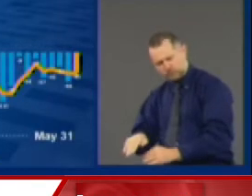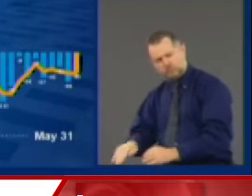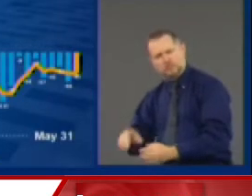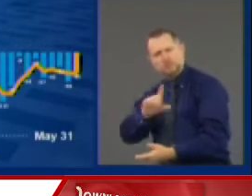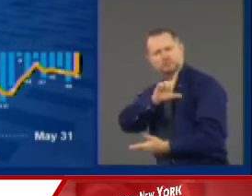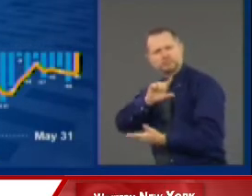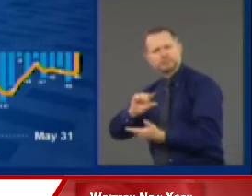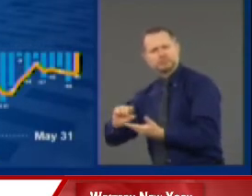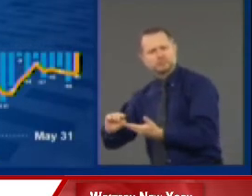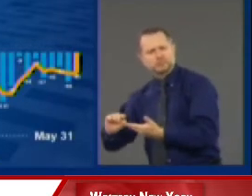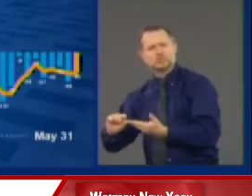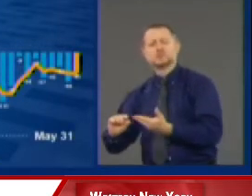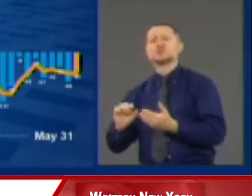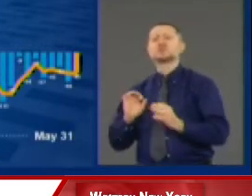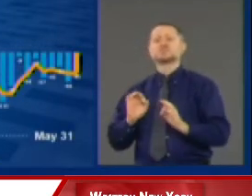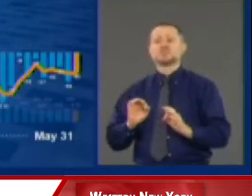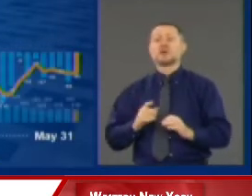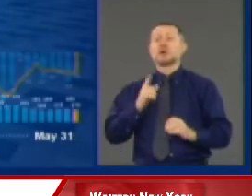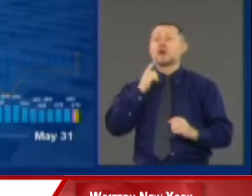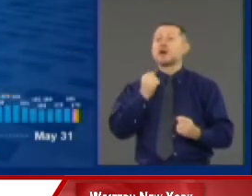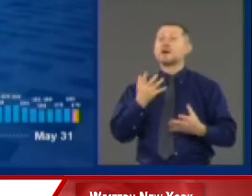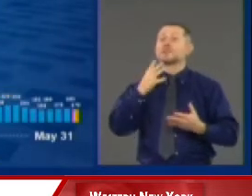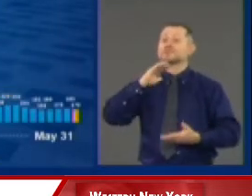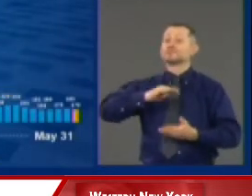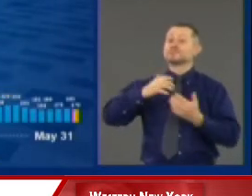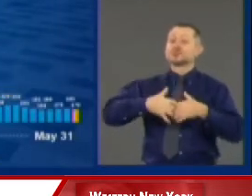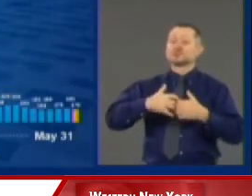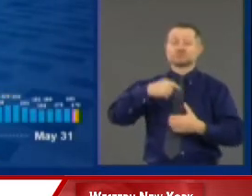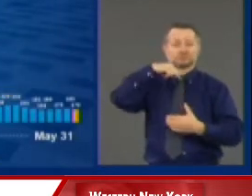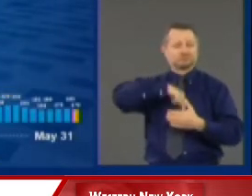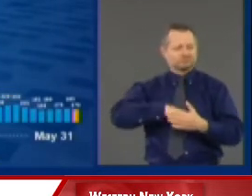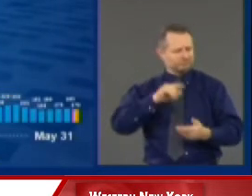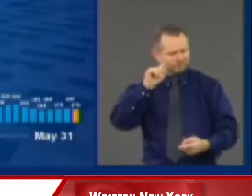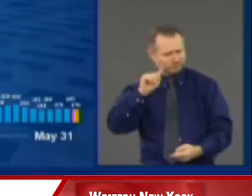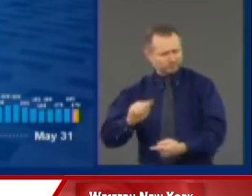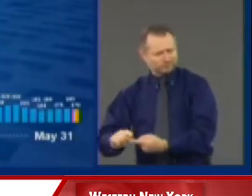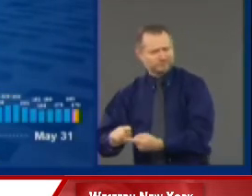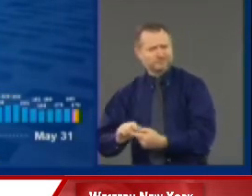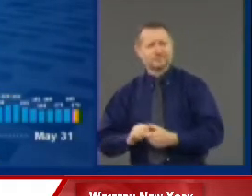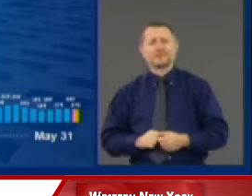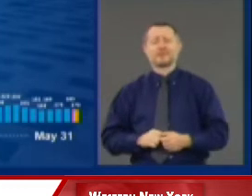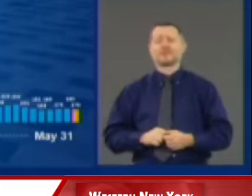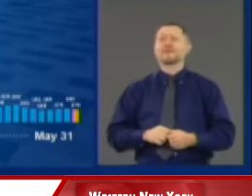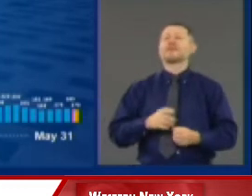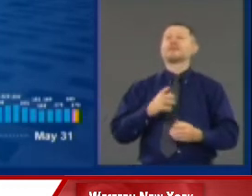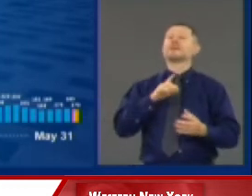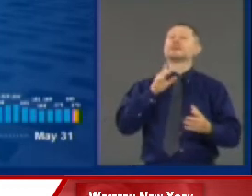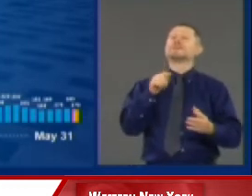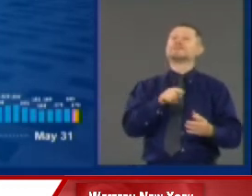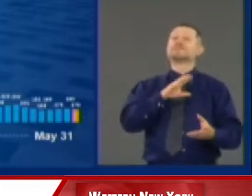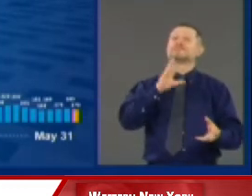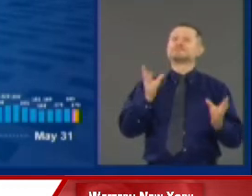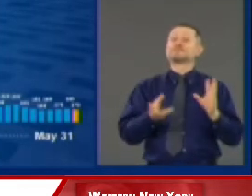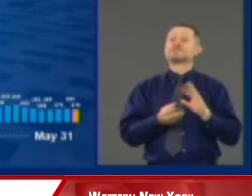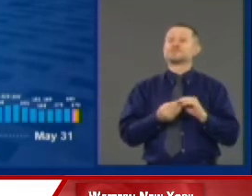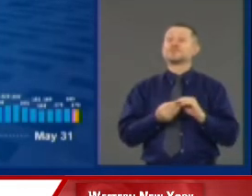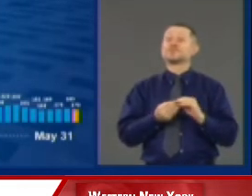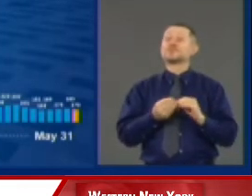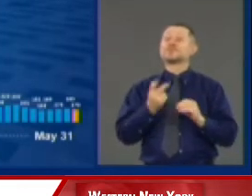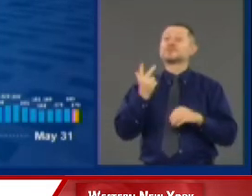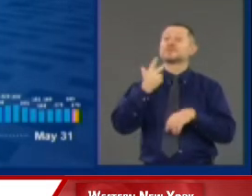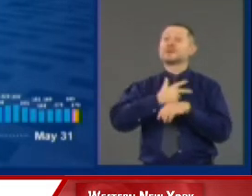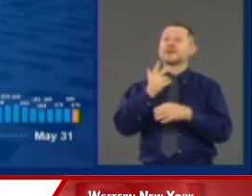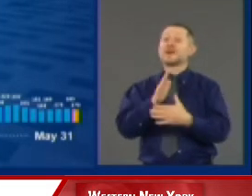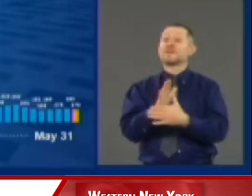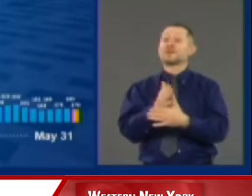reduction in the number of intubations is down. The three-day average